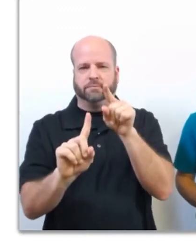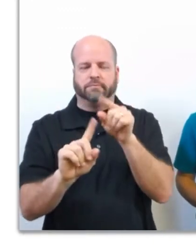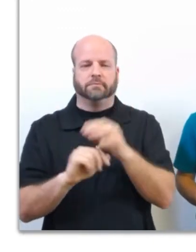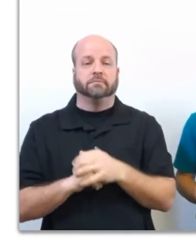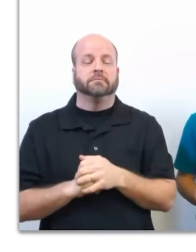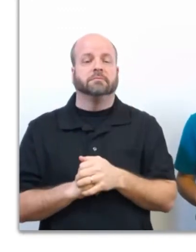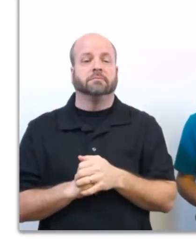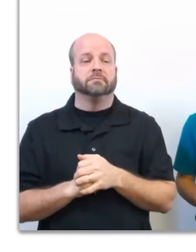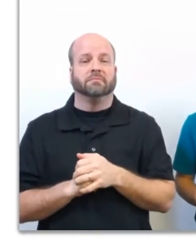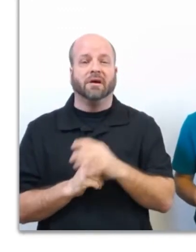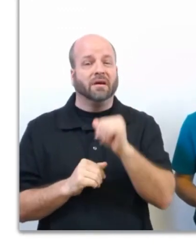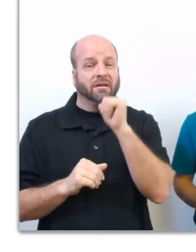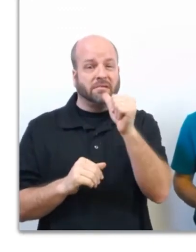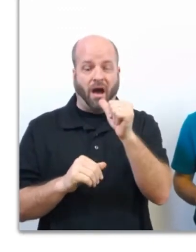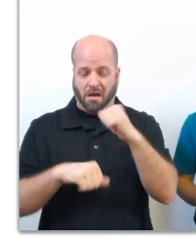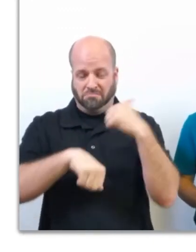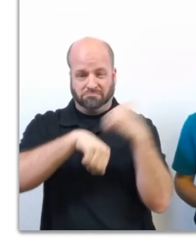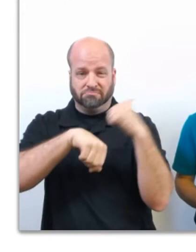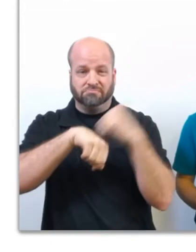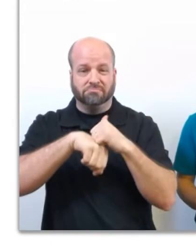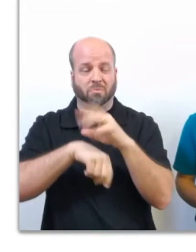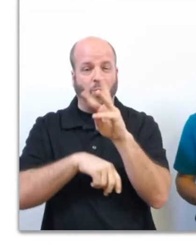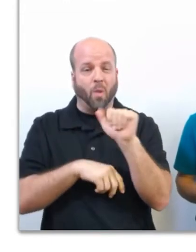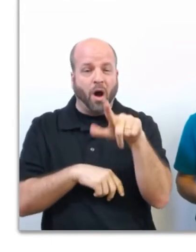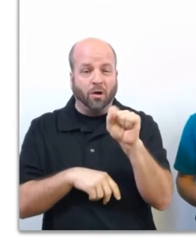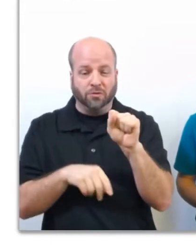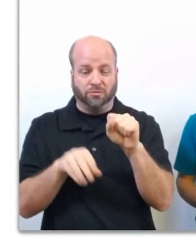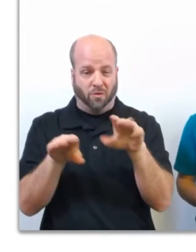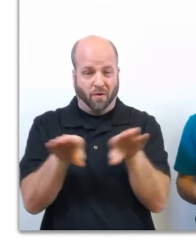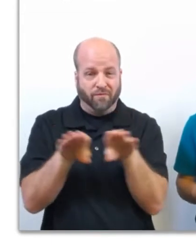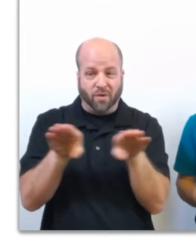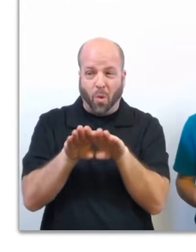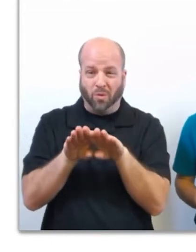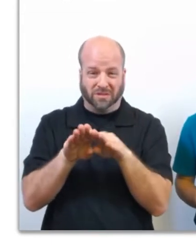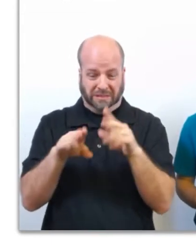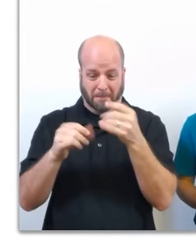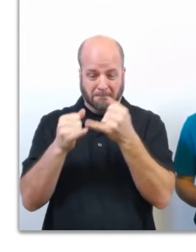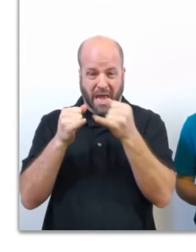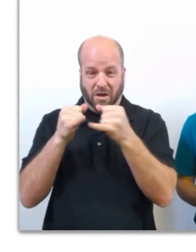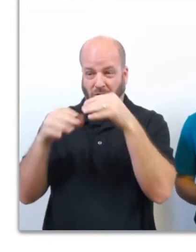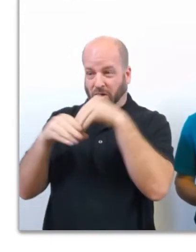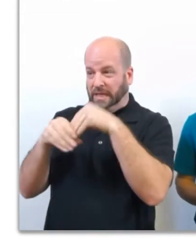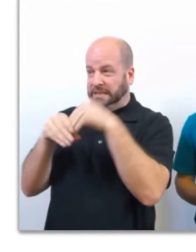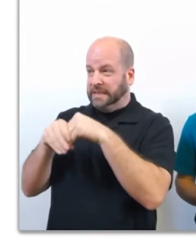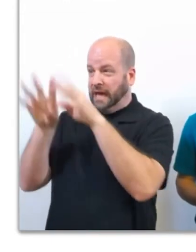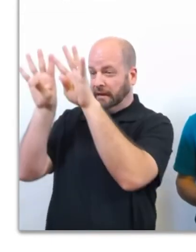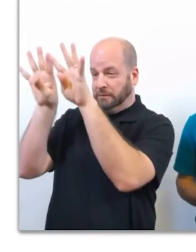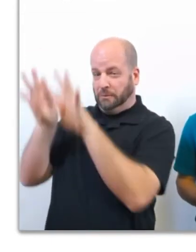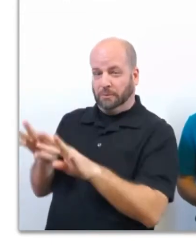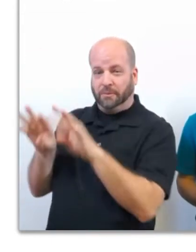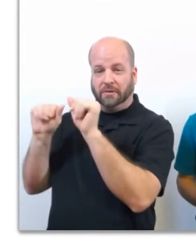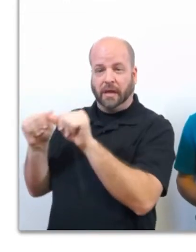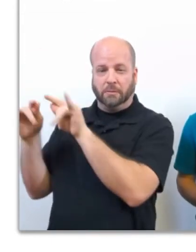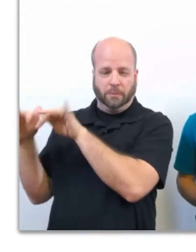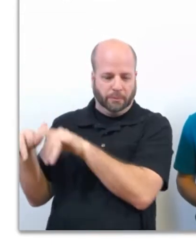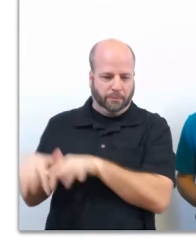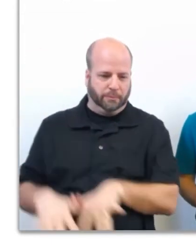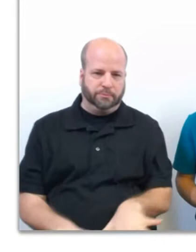Avoid concrete walls and floors since metal rebar inside the concrete can conduct electricity.